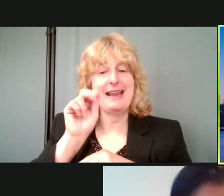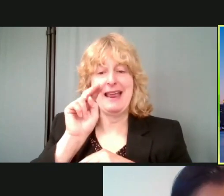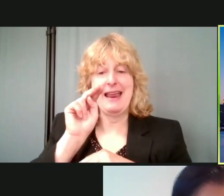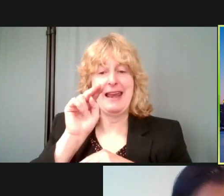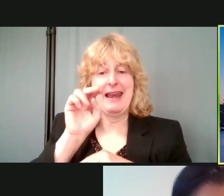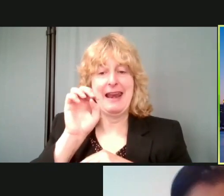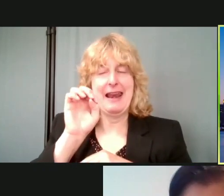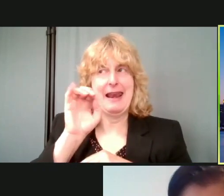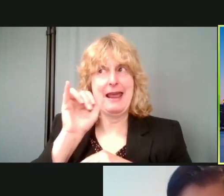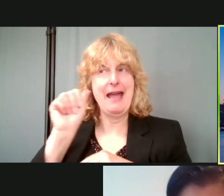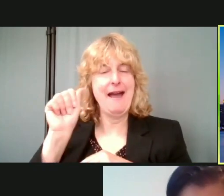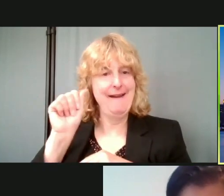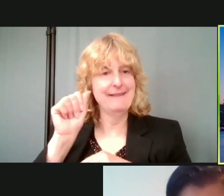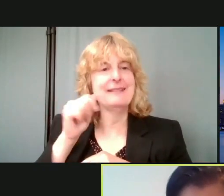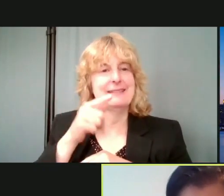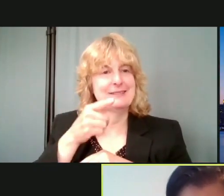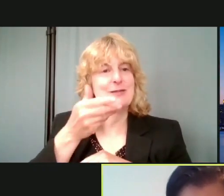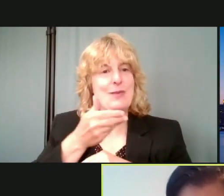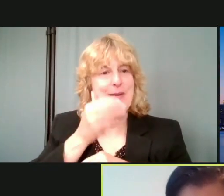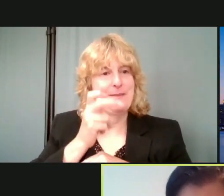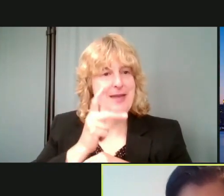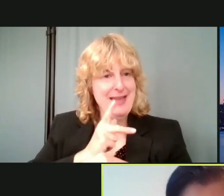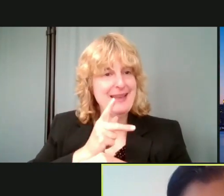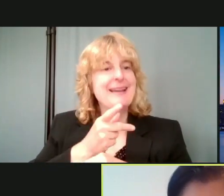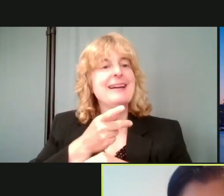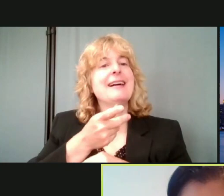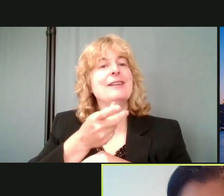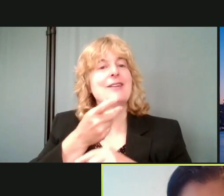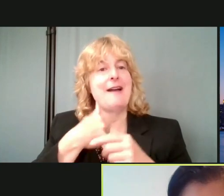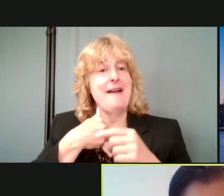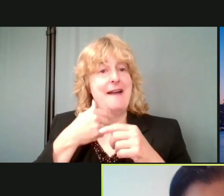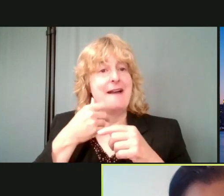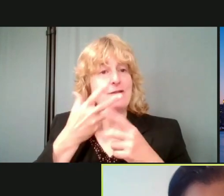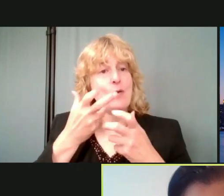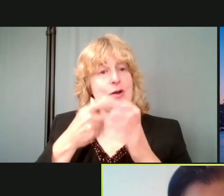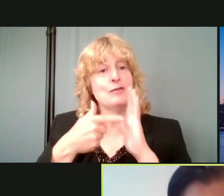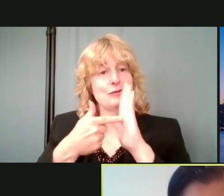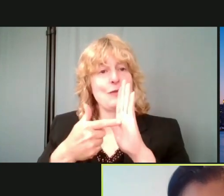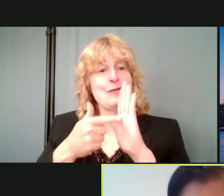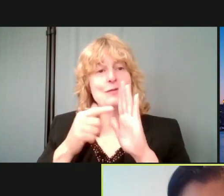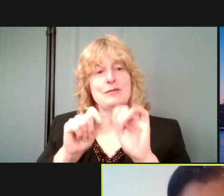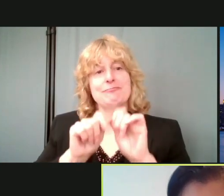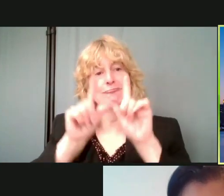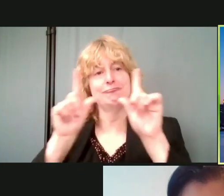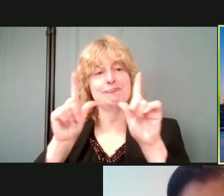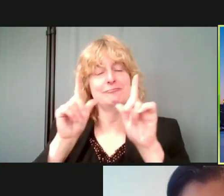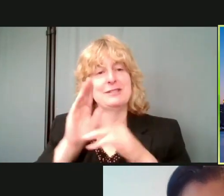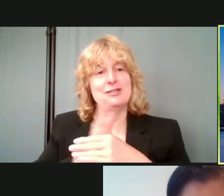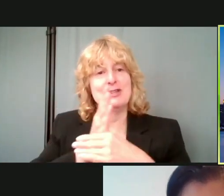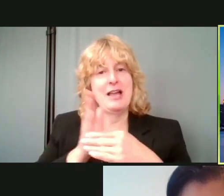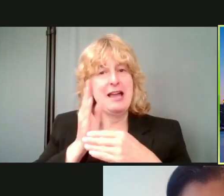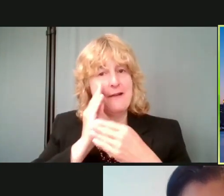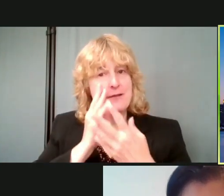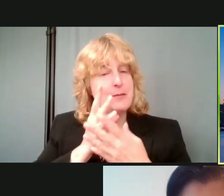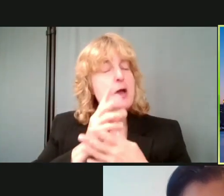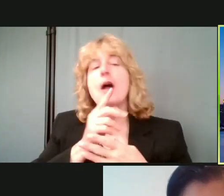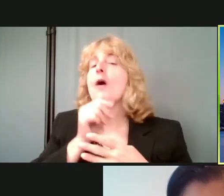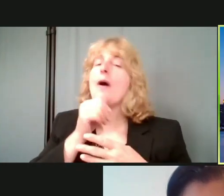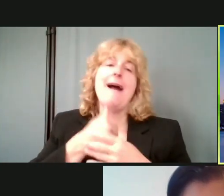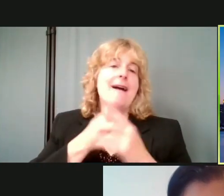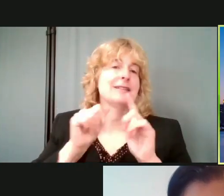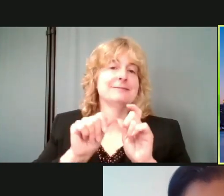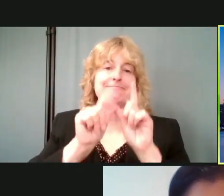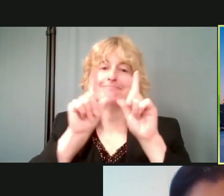I believe you have a slide that you want to share some information about. And then we'll move on from there. No, I don't have a slide today.